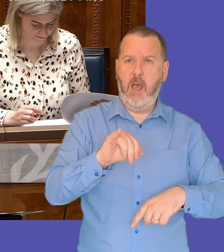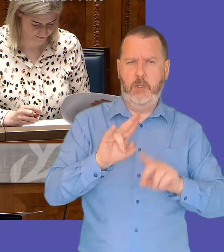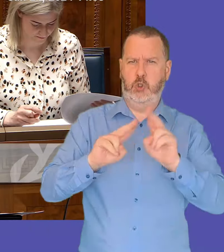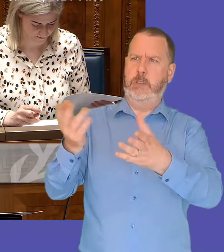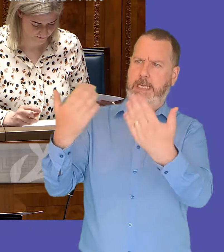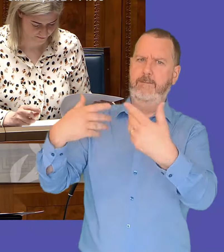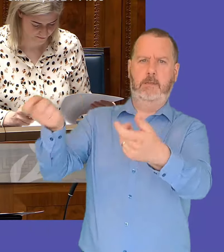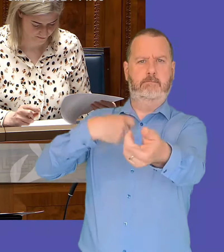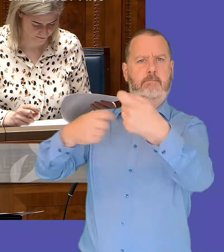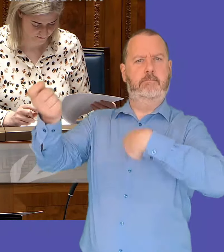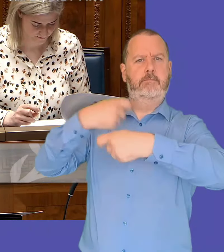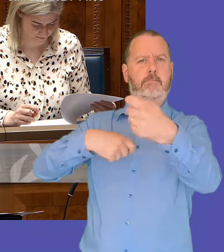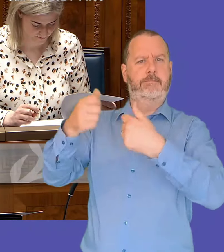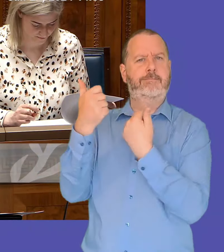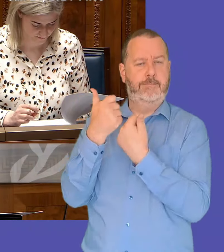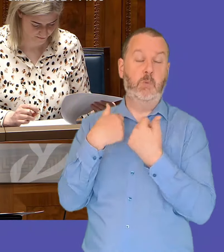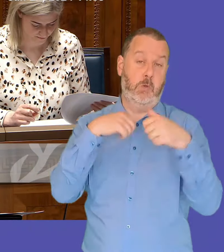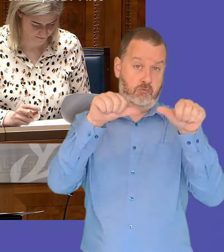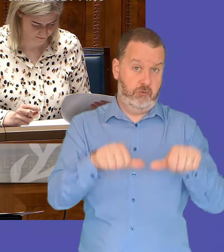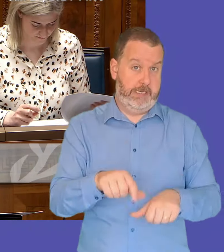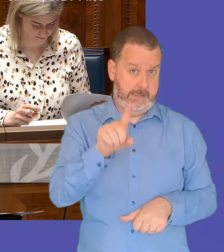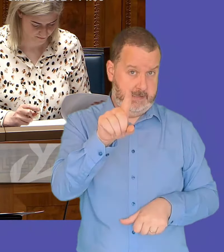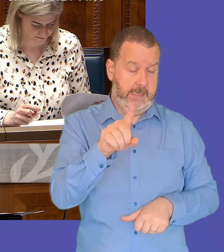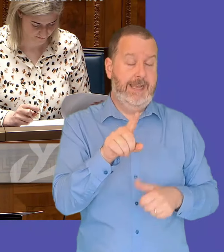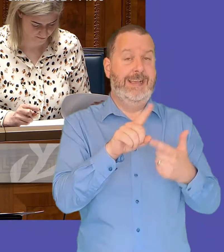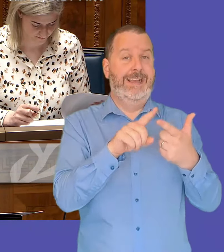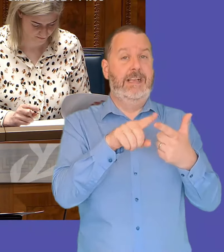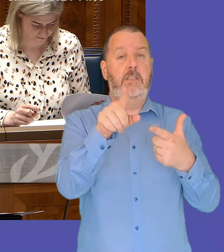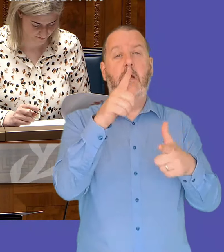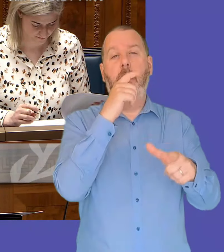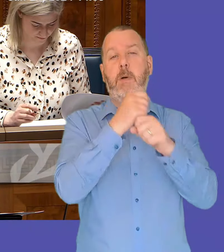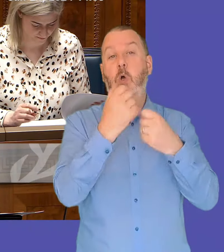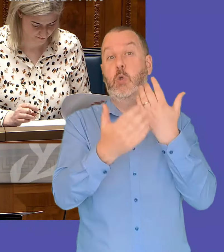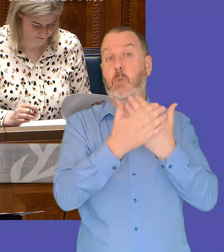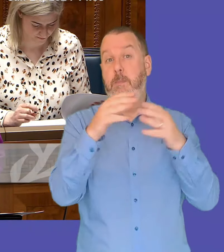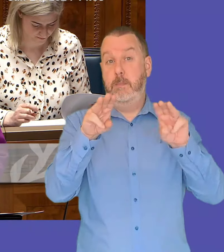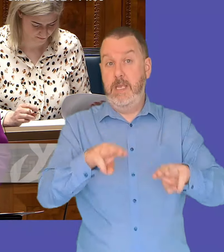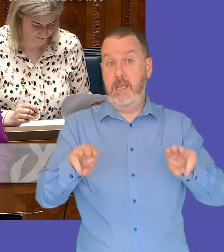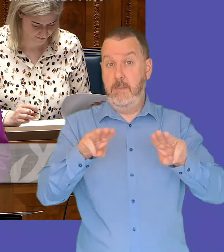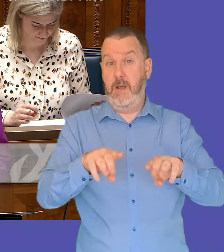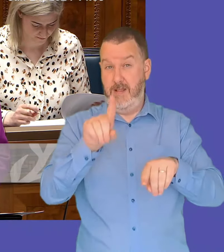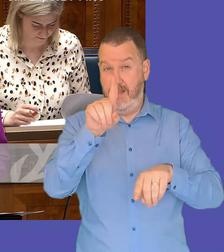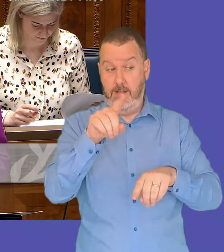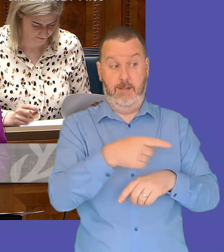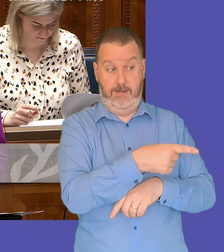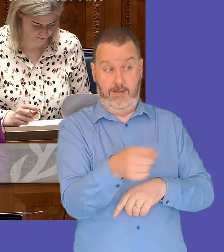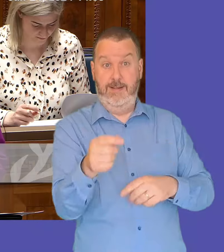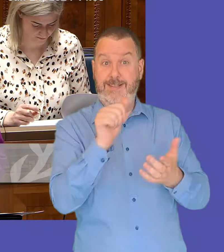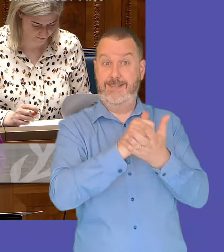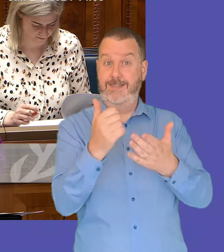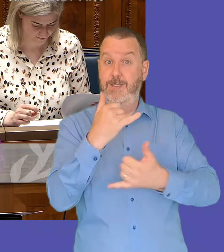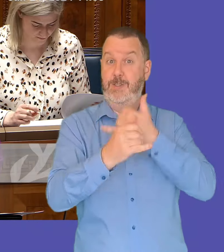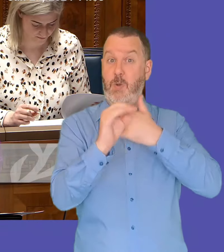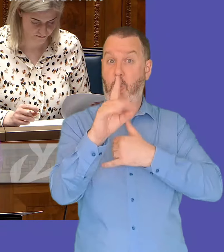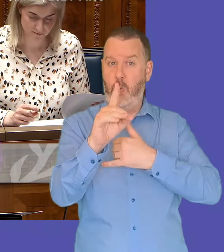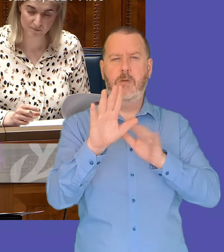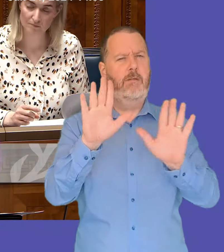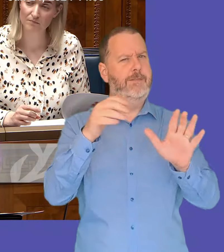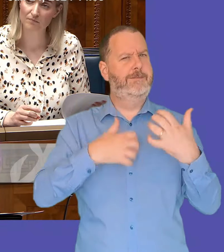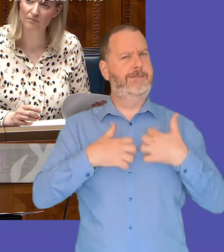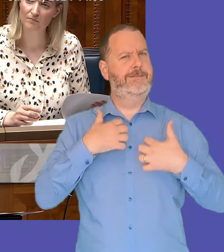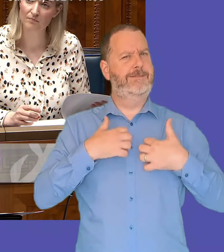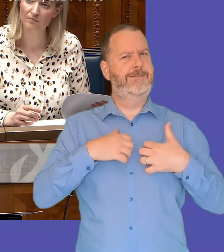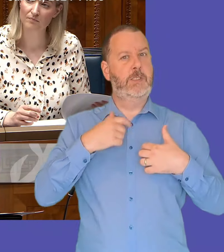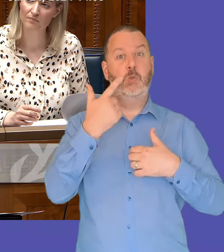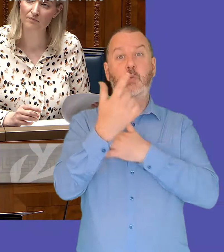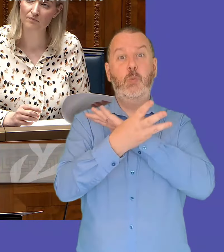with that and just over the course of just when you're speaking about young people and um 16 year olds over the course of the last two weeks i think every member